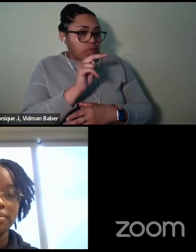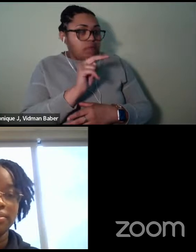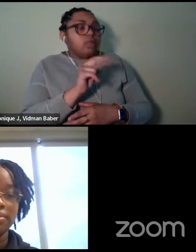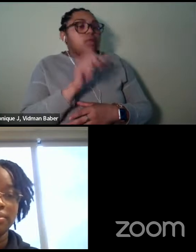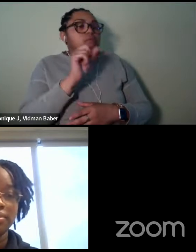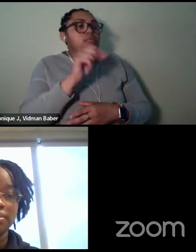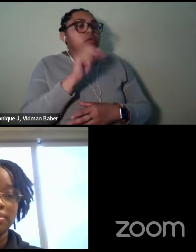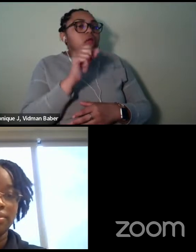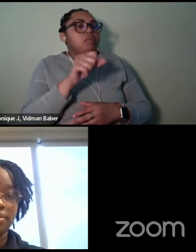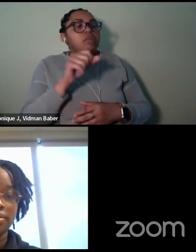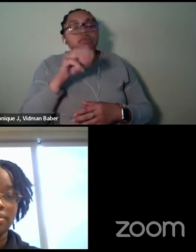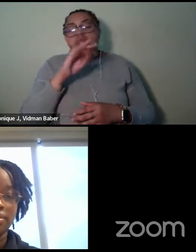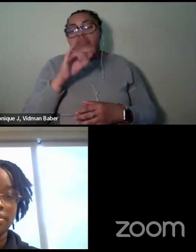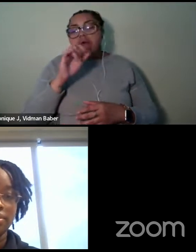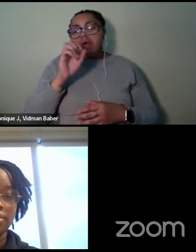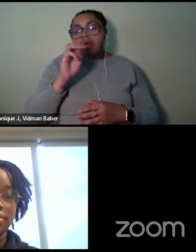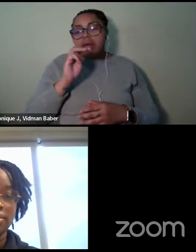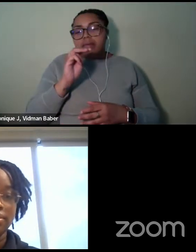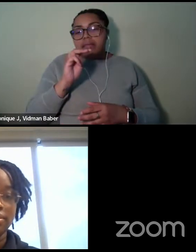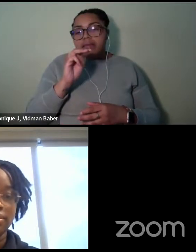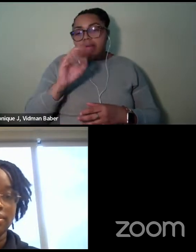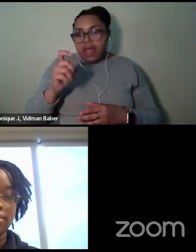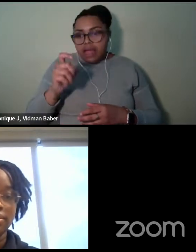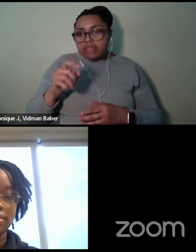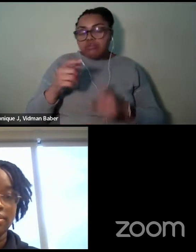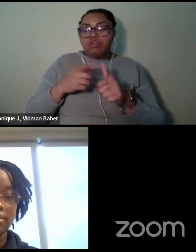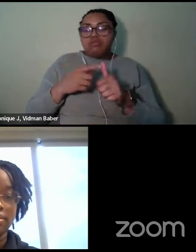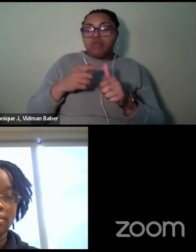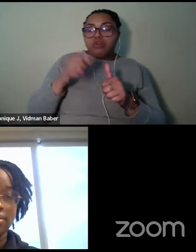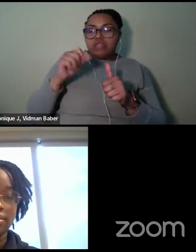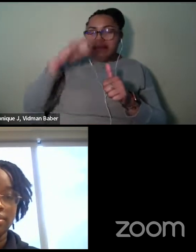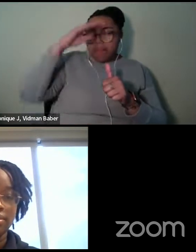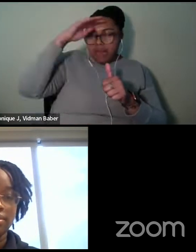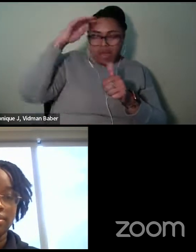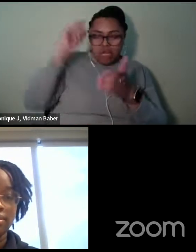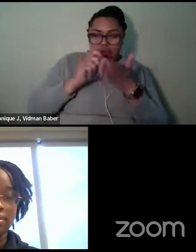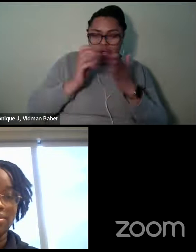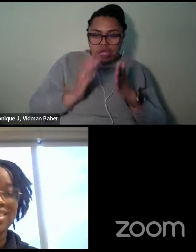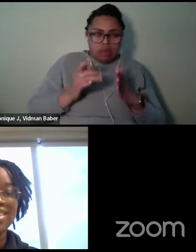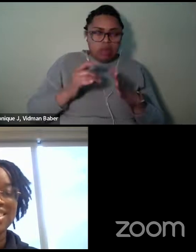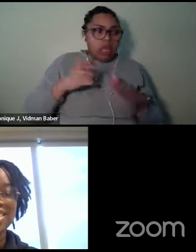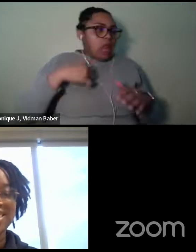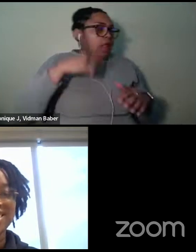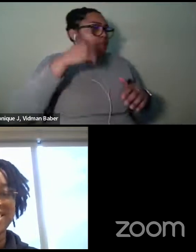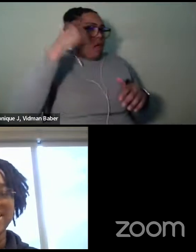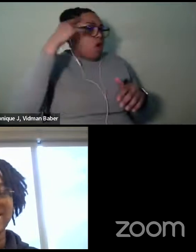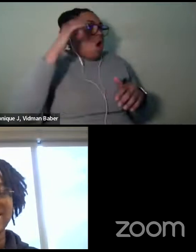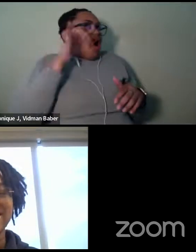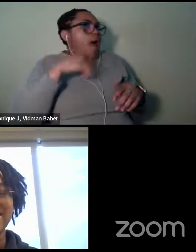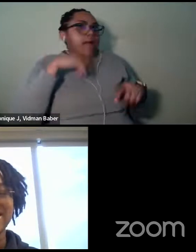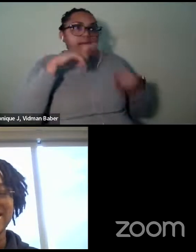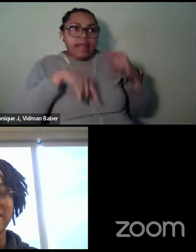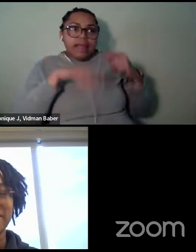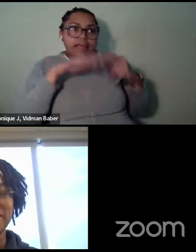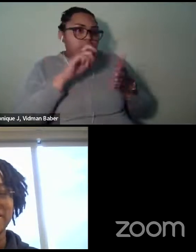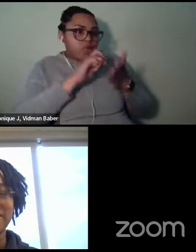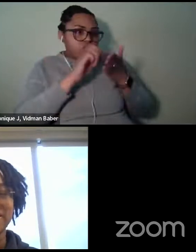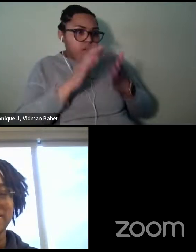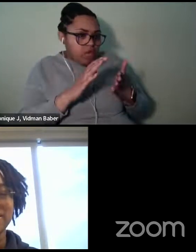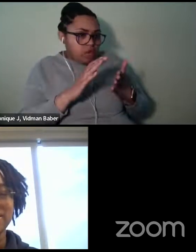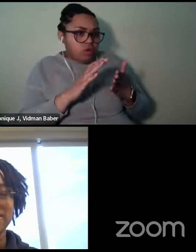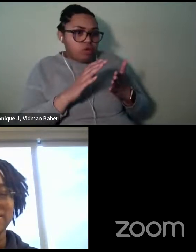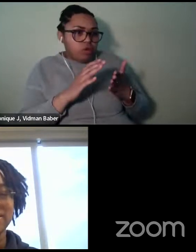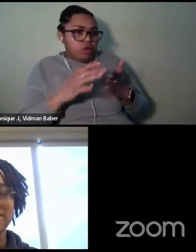but then it was kind of like, oh, I can't be a writer because I'm not from Harlem, you know, like whoever heard of a black writer from